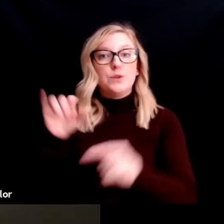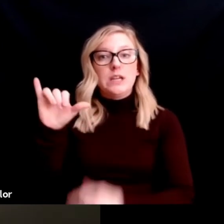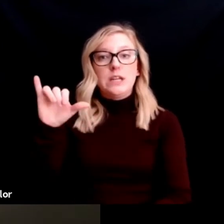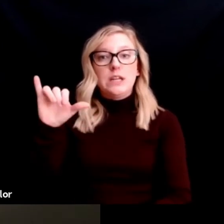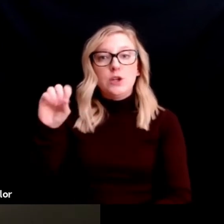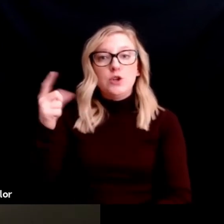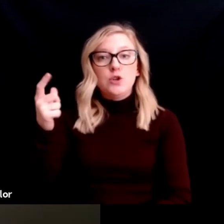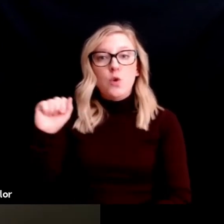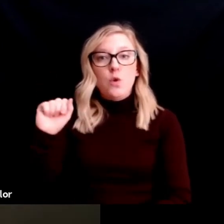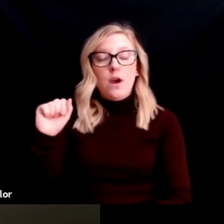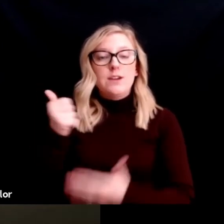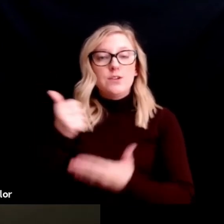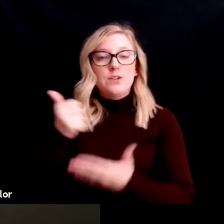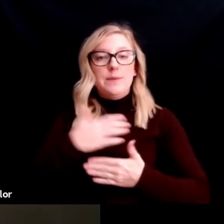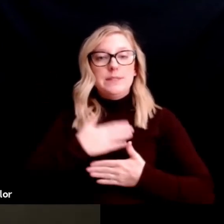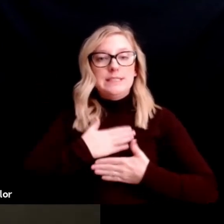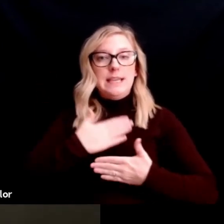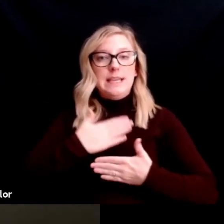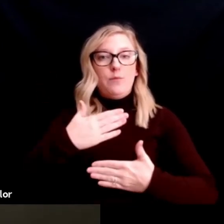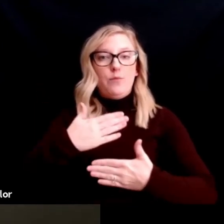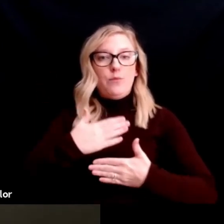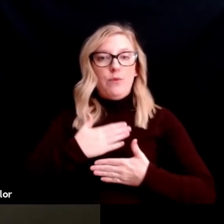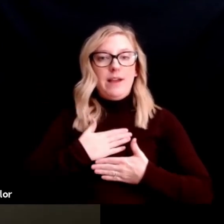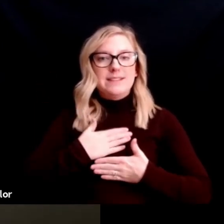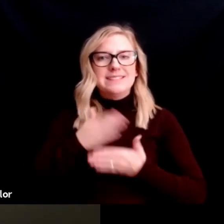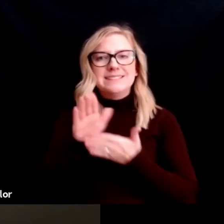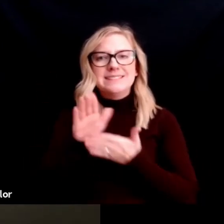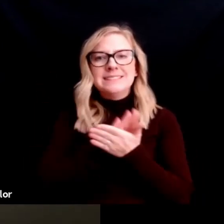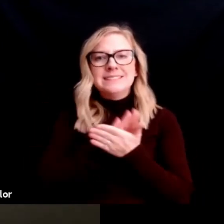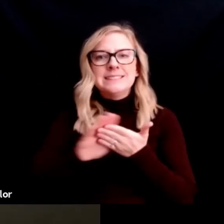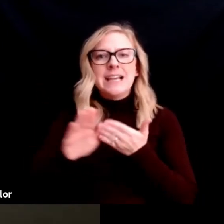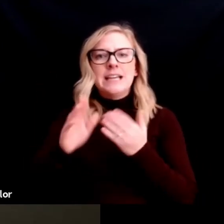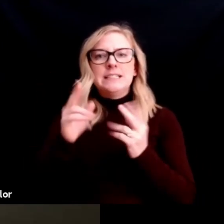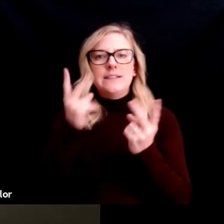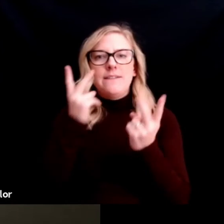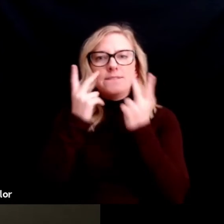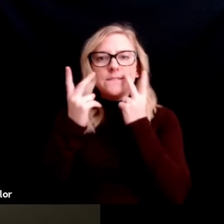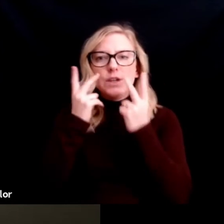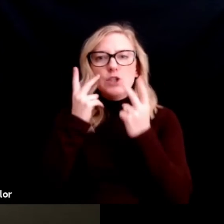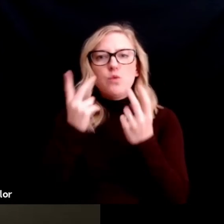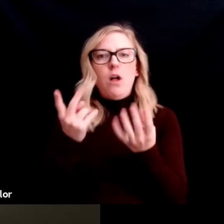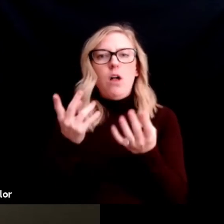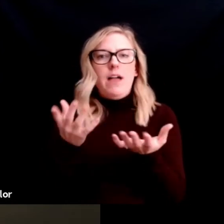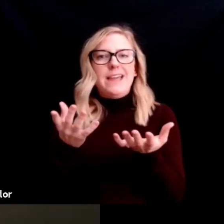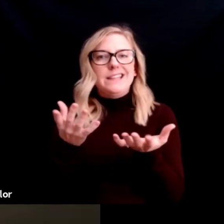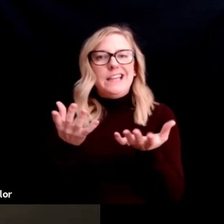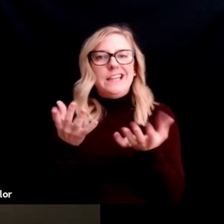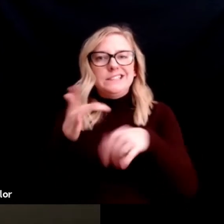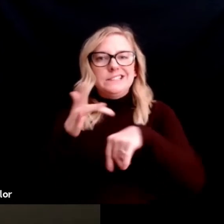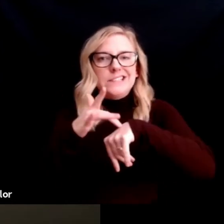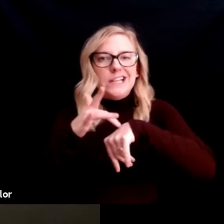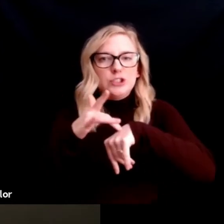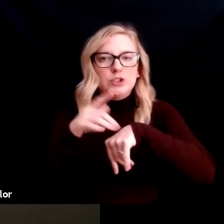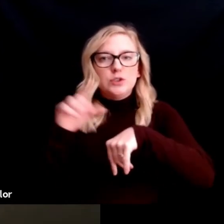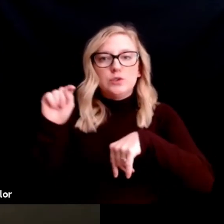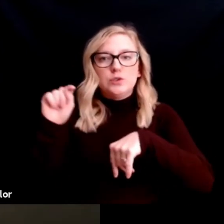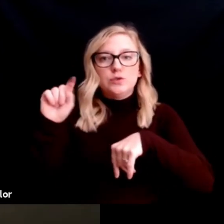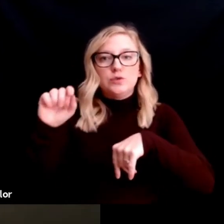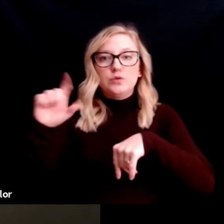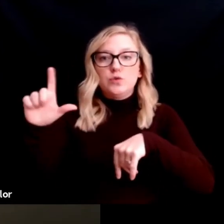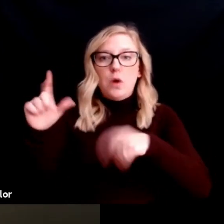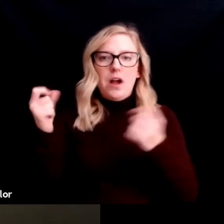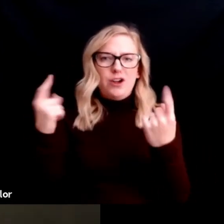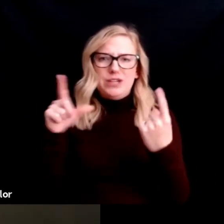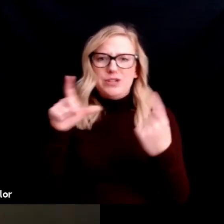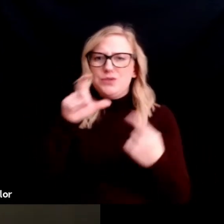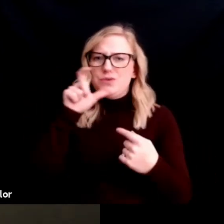breaths. And it's just a great tactile and visual tool. And to do that, really, and you don't even have to have the ball